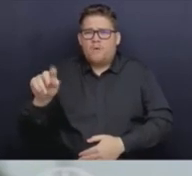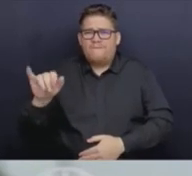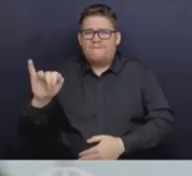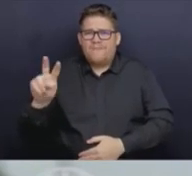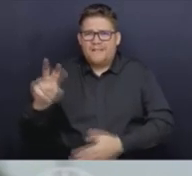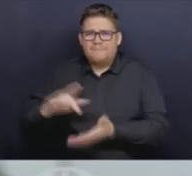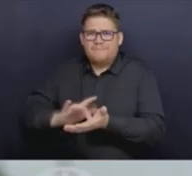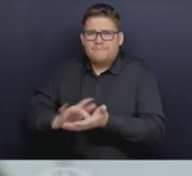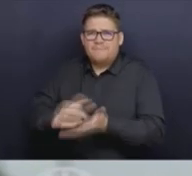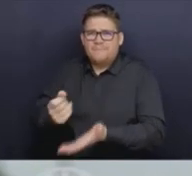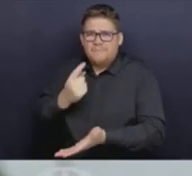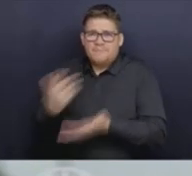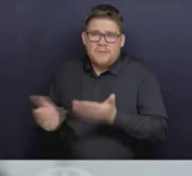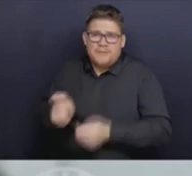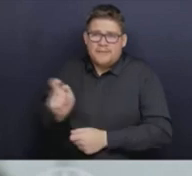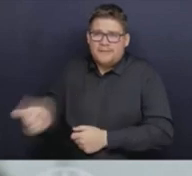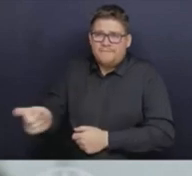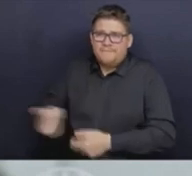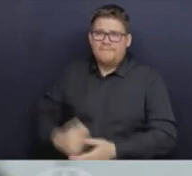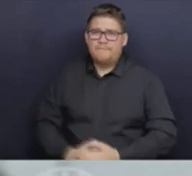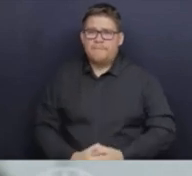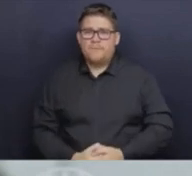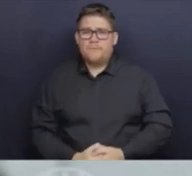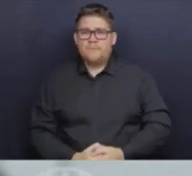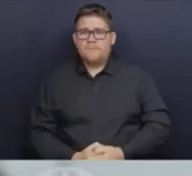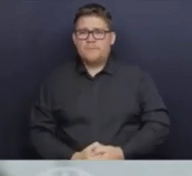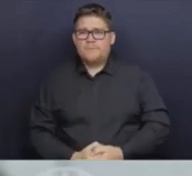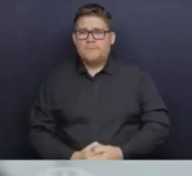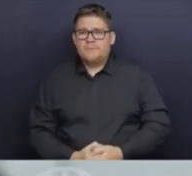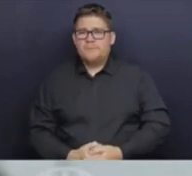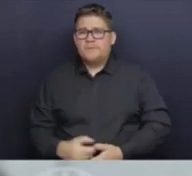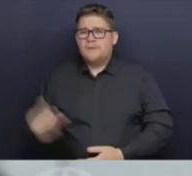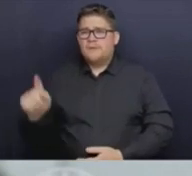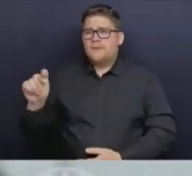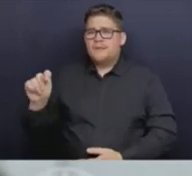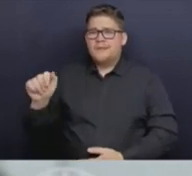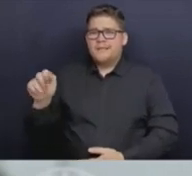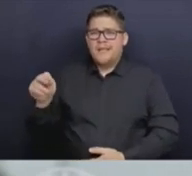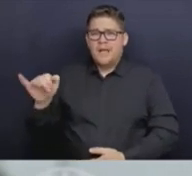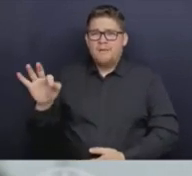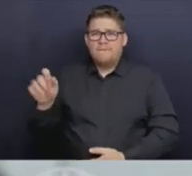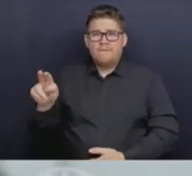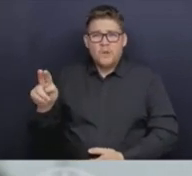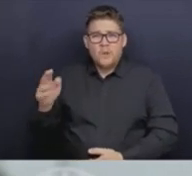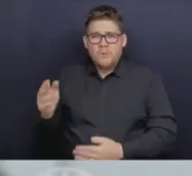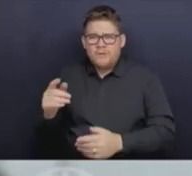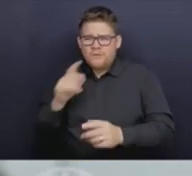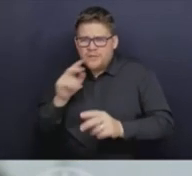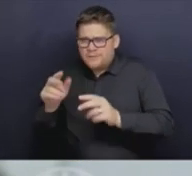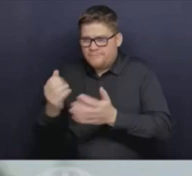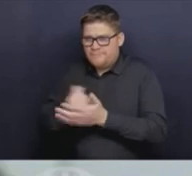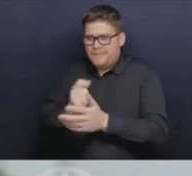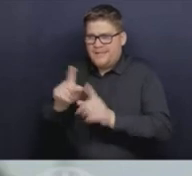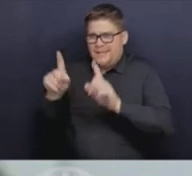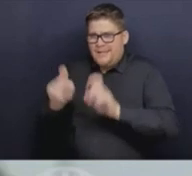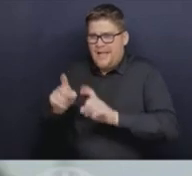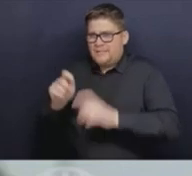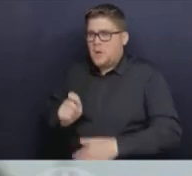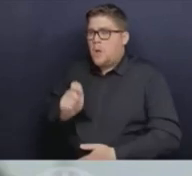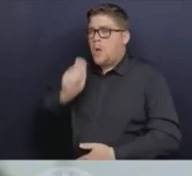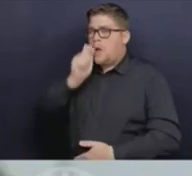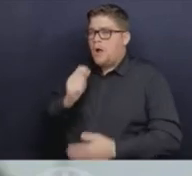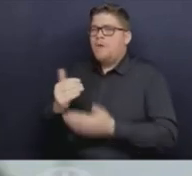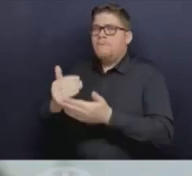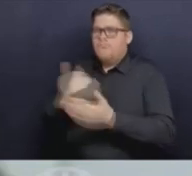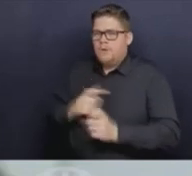A second most more important, other important source of information is data on people in hospital, in ICU. And we have that